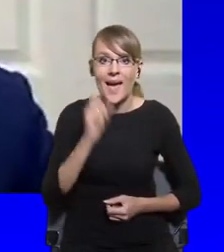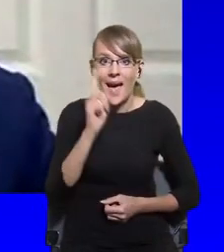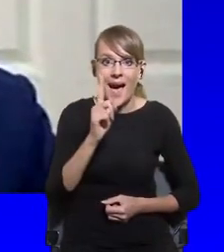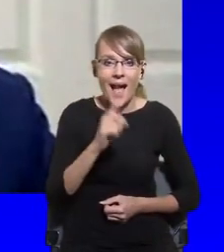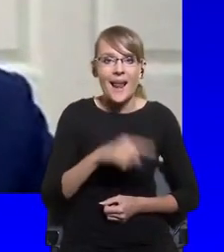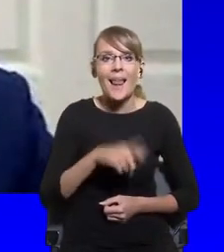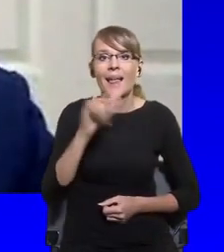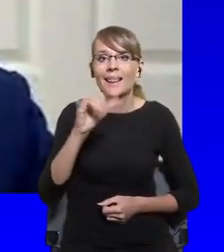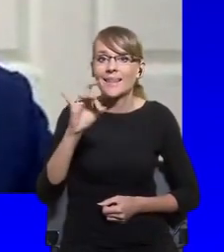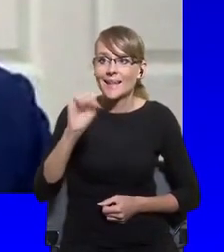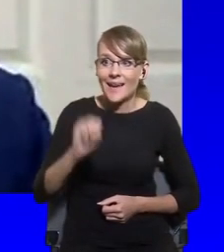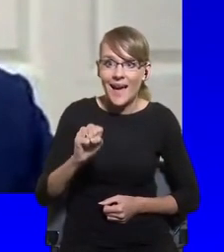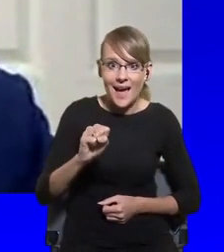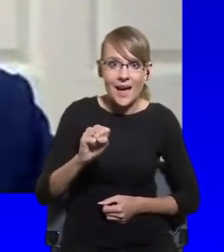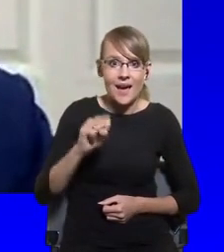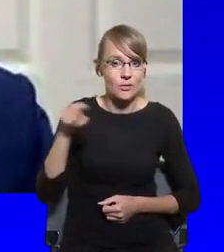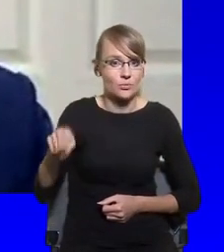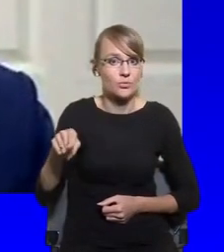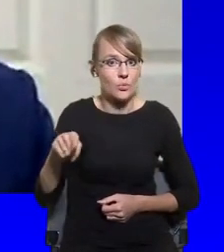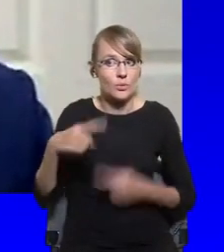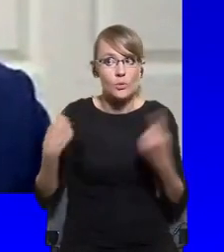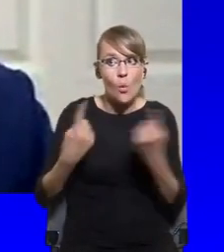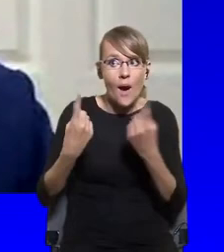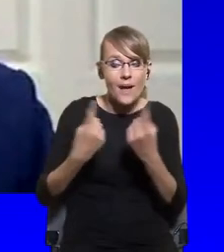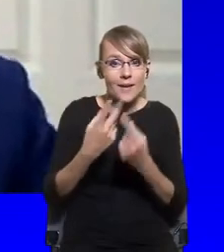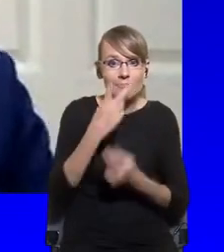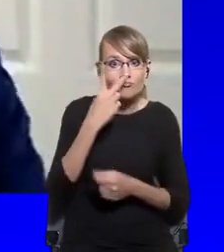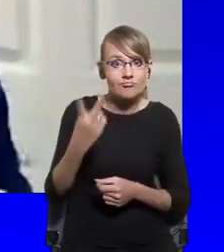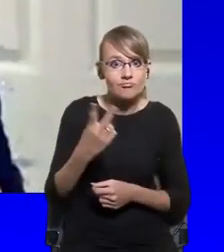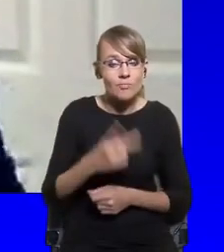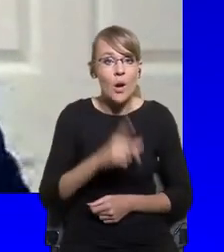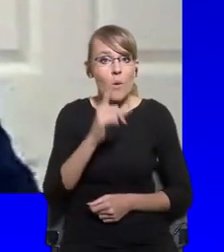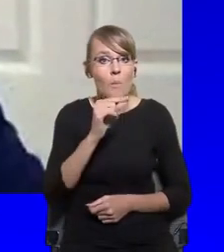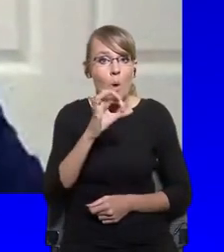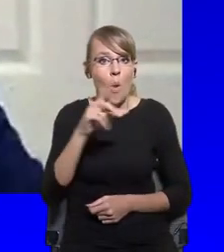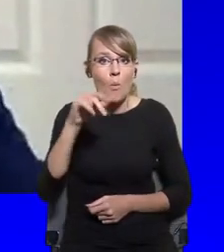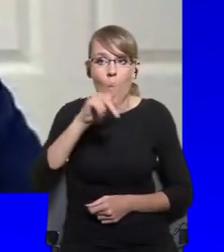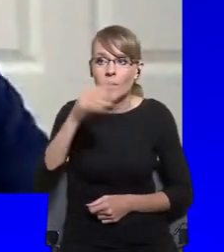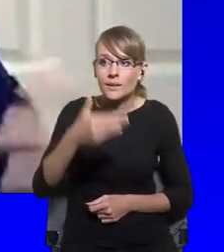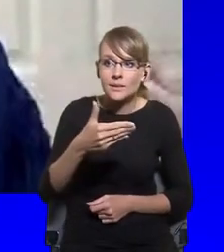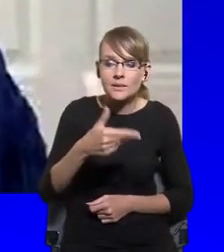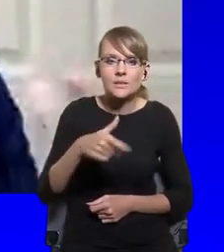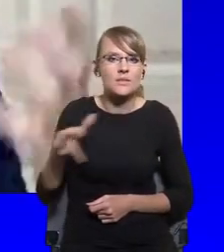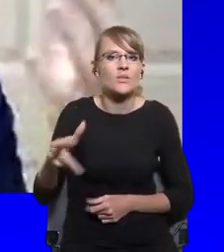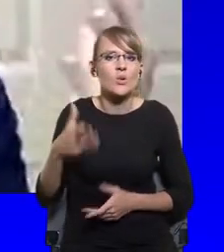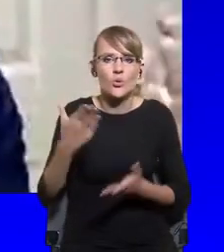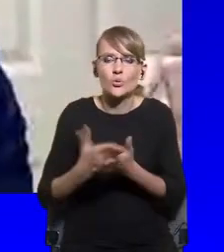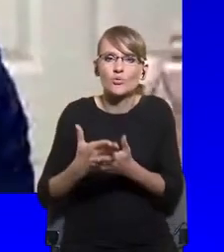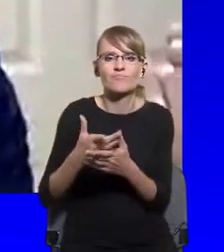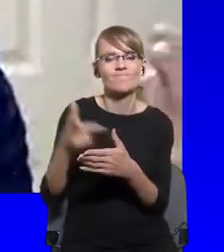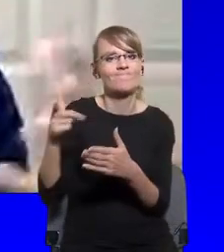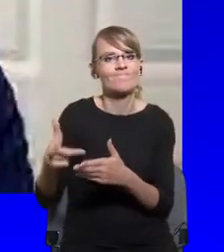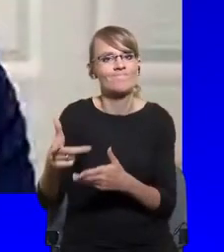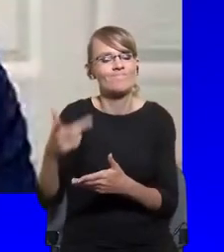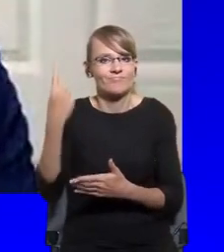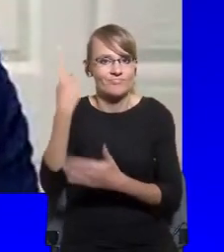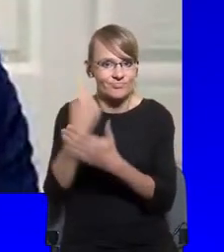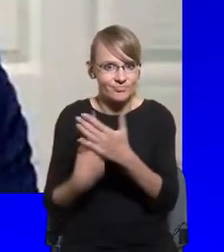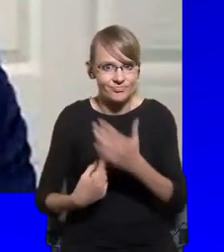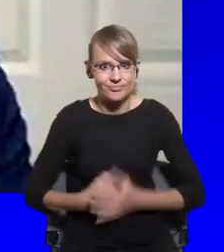slowed and stopped. And I think this is at the height of the pandemic,